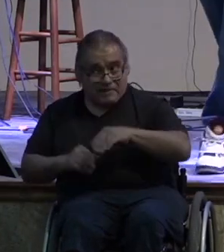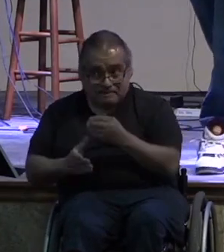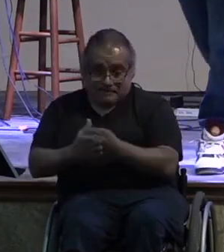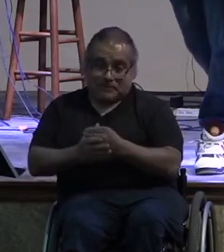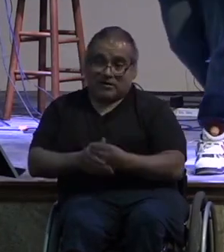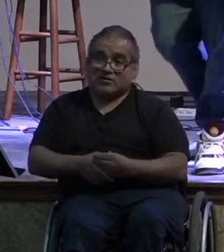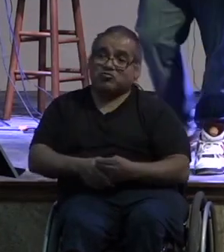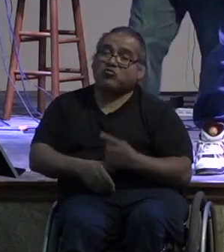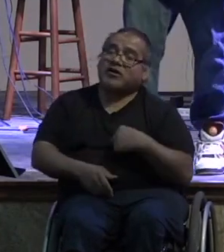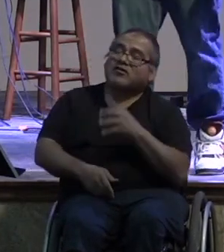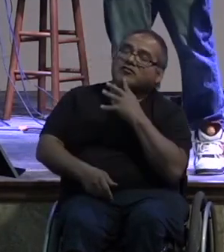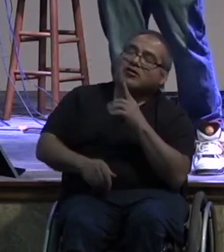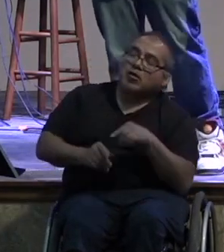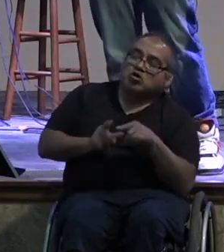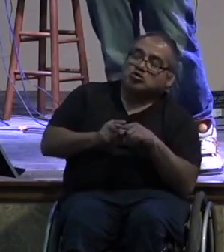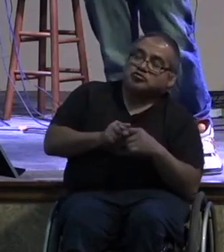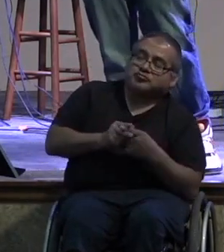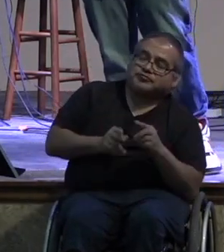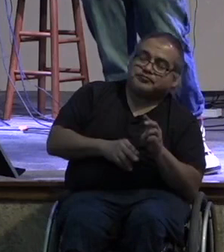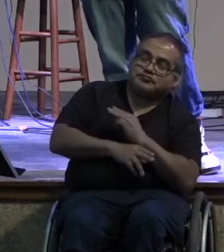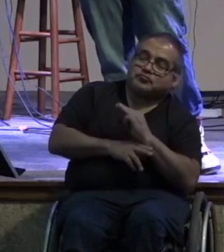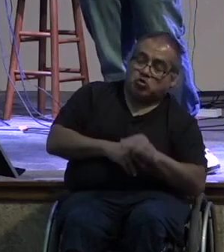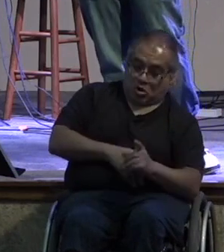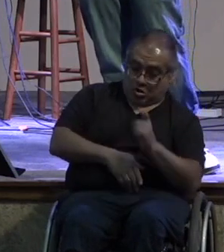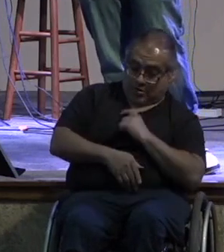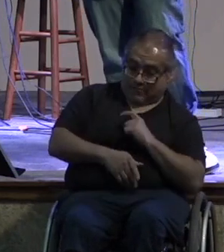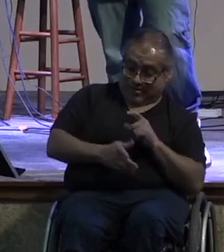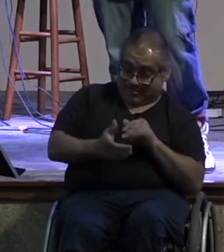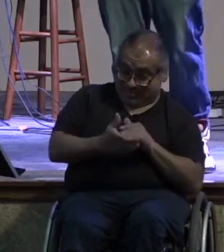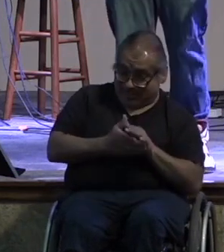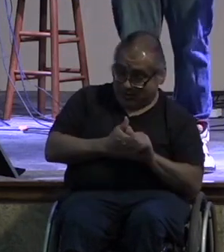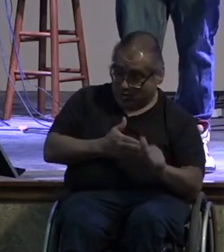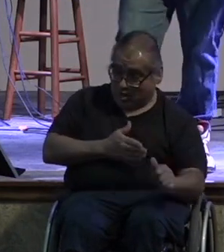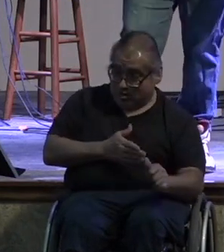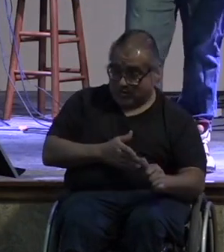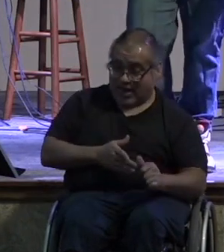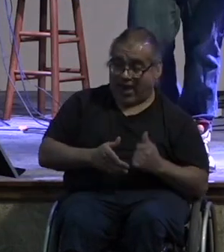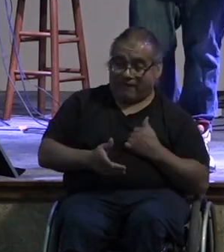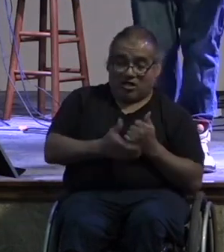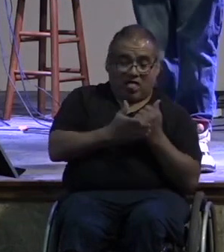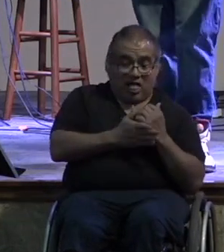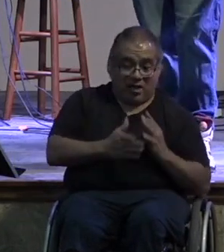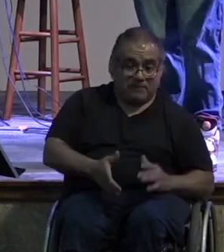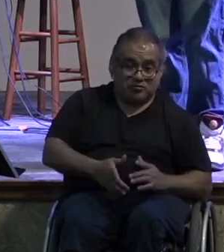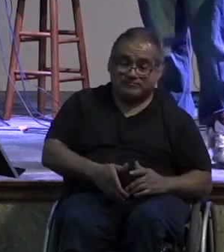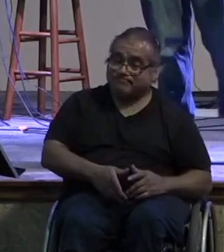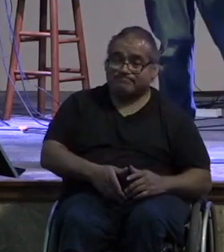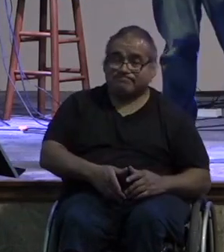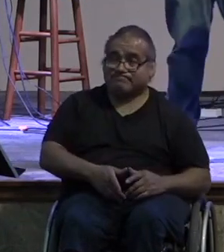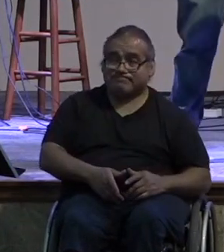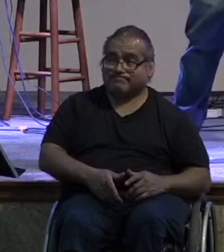talk about starting a ministry and you can give me thousands of dollars but if i have no helpers that ministry ain't going to go very far